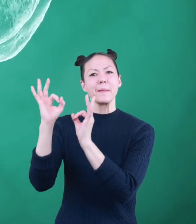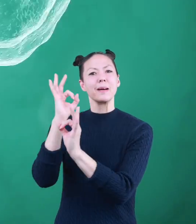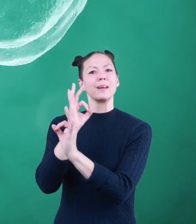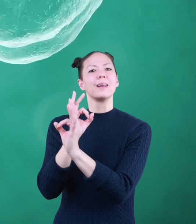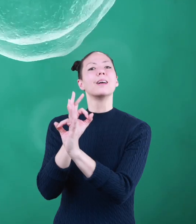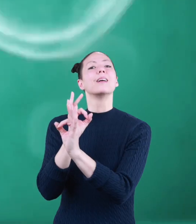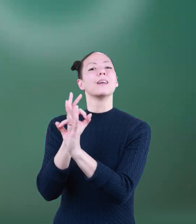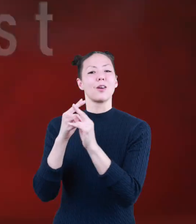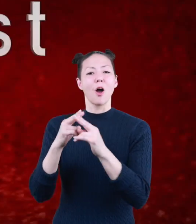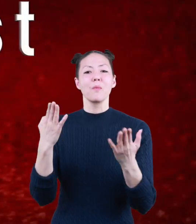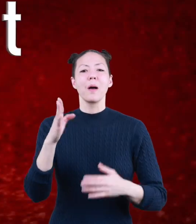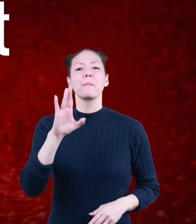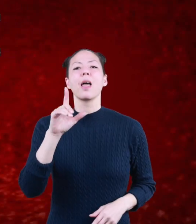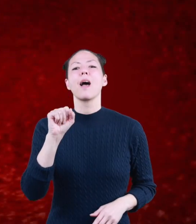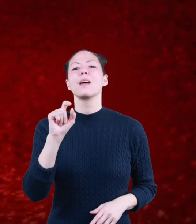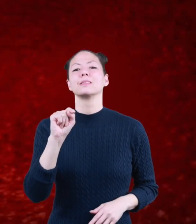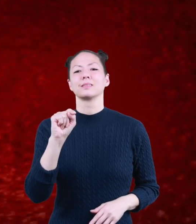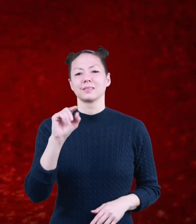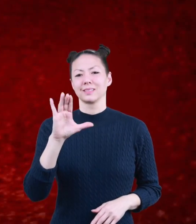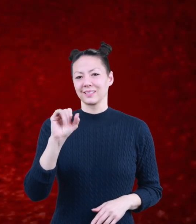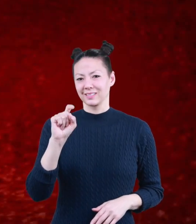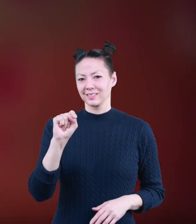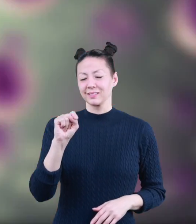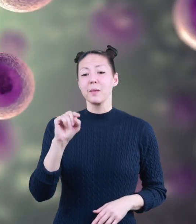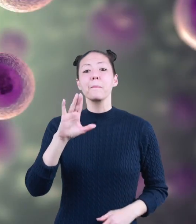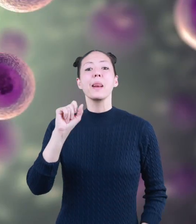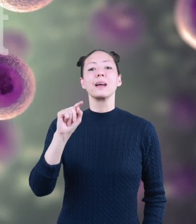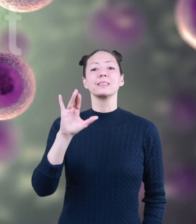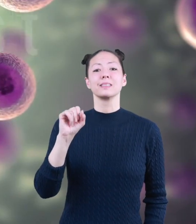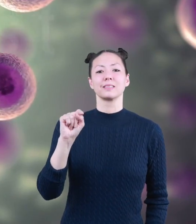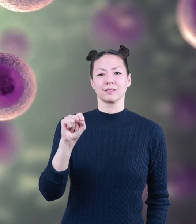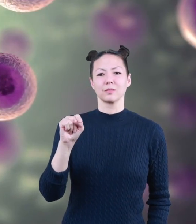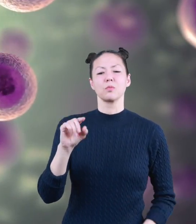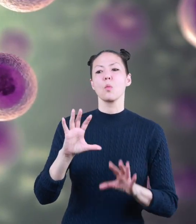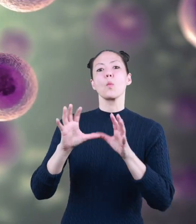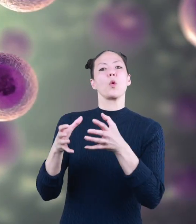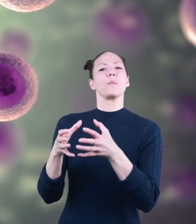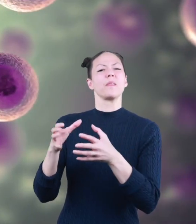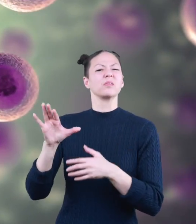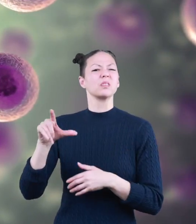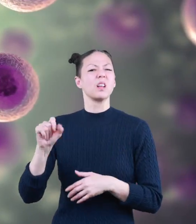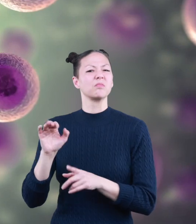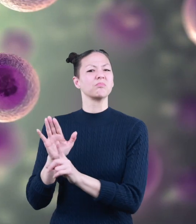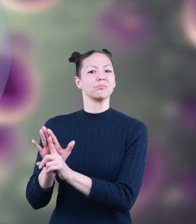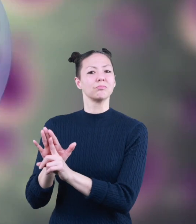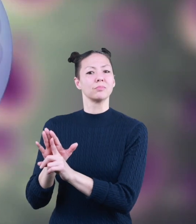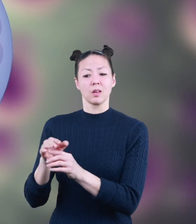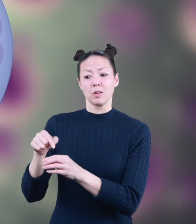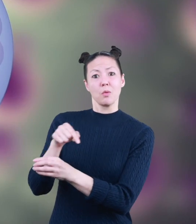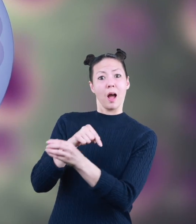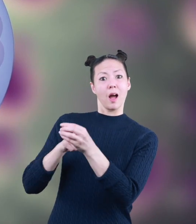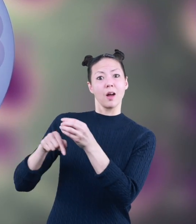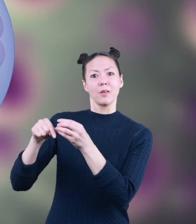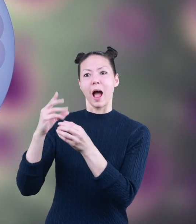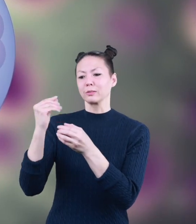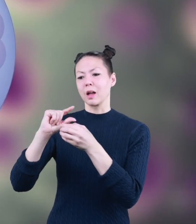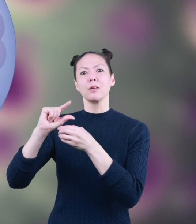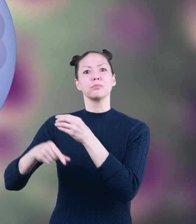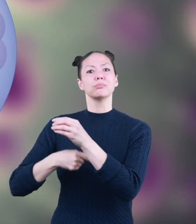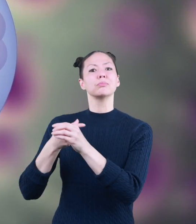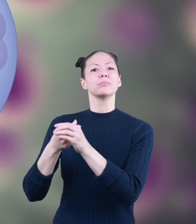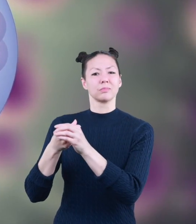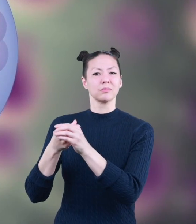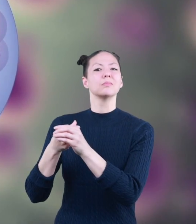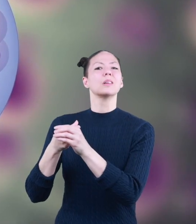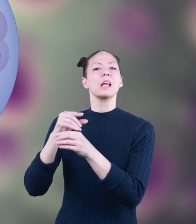tiny ball of cells called a blastocyst. A blastocyst is a group of cells surrounded by an outer shell.